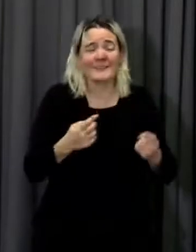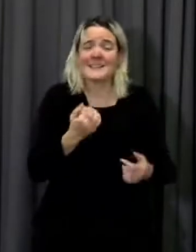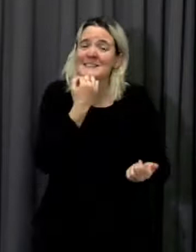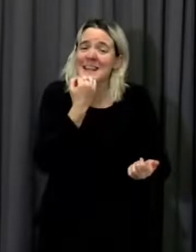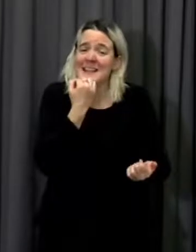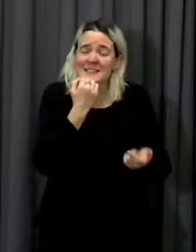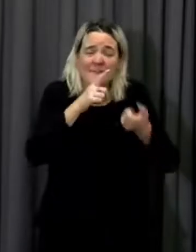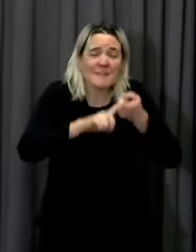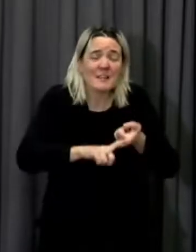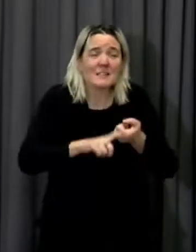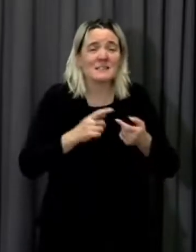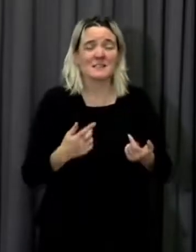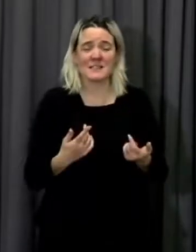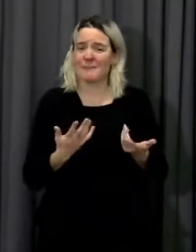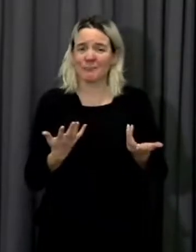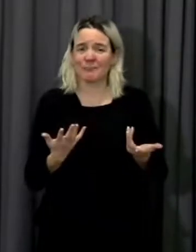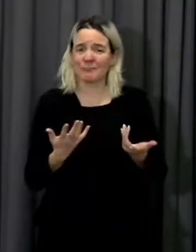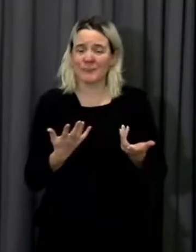dyn ni